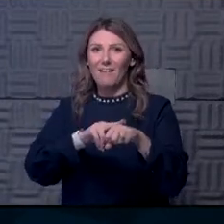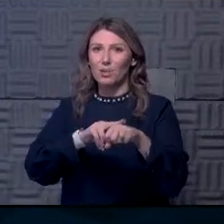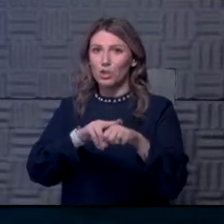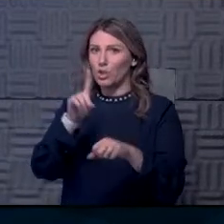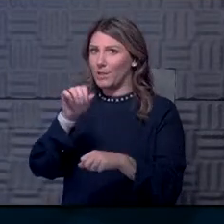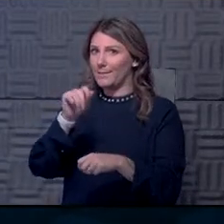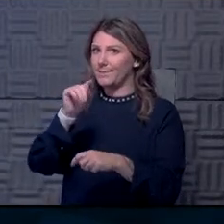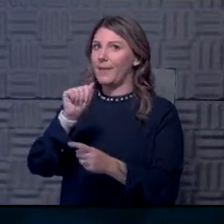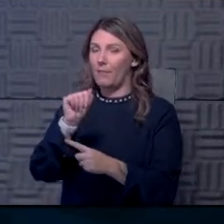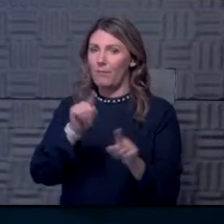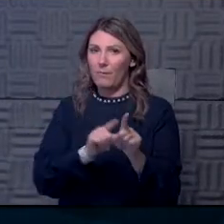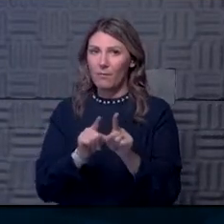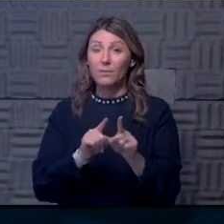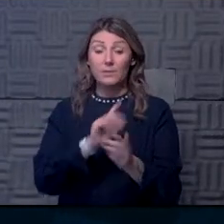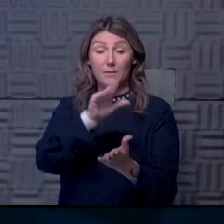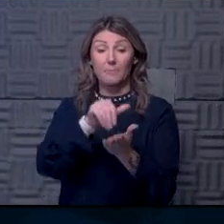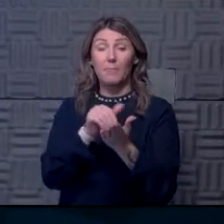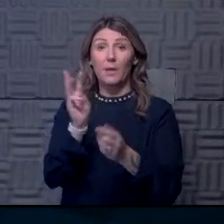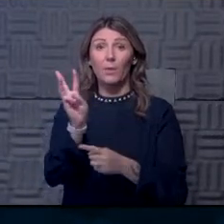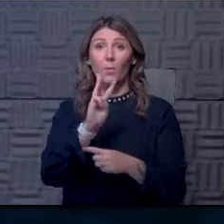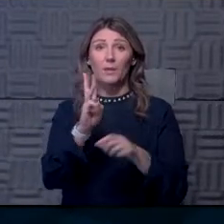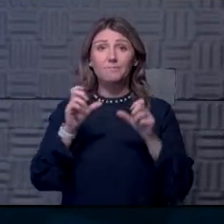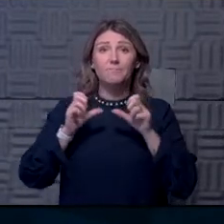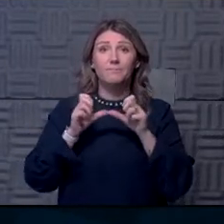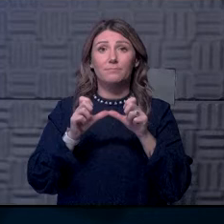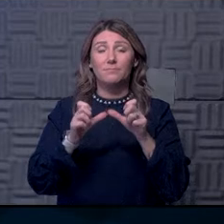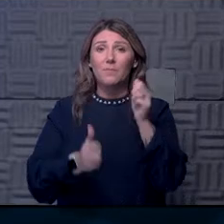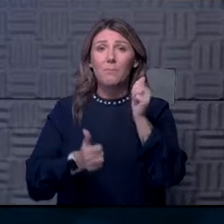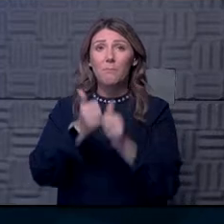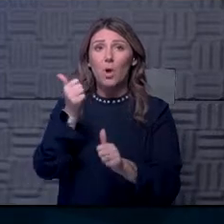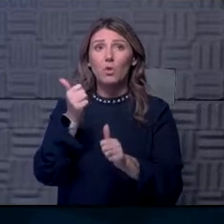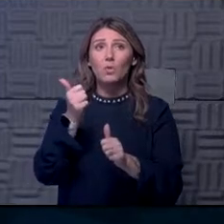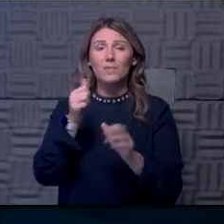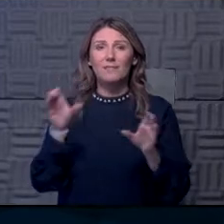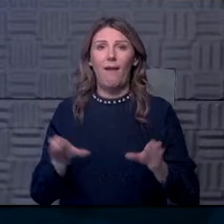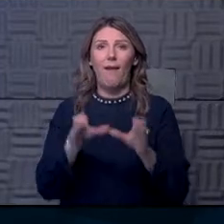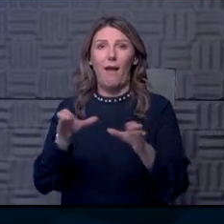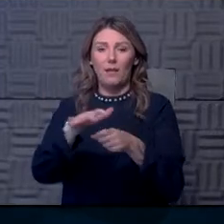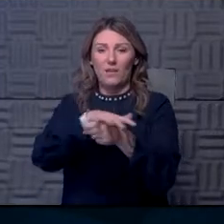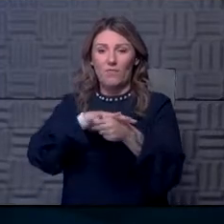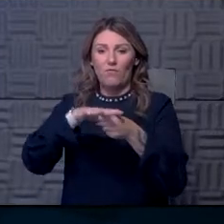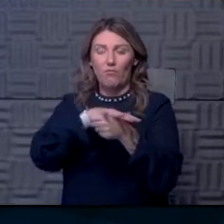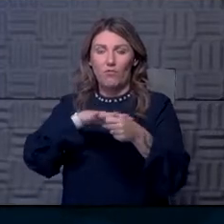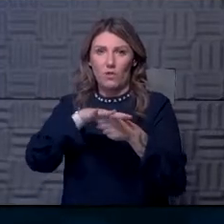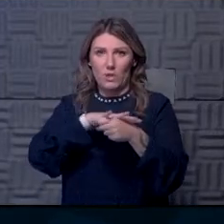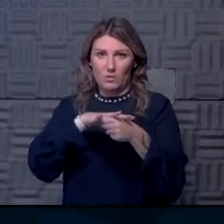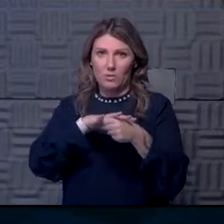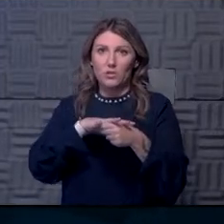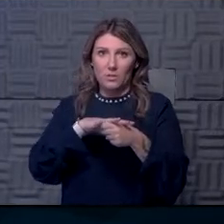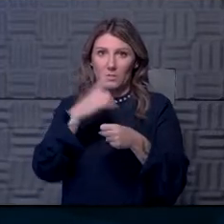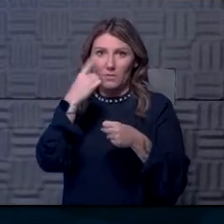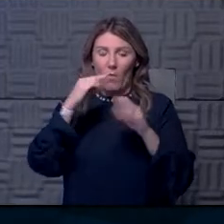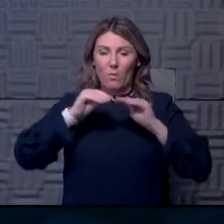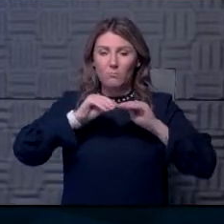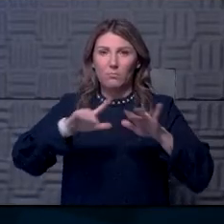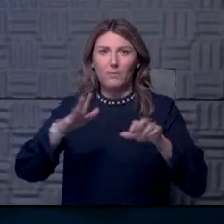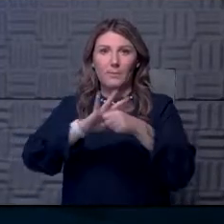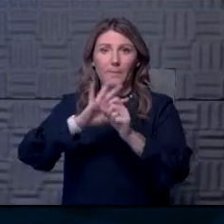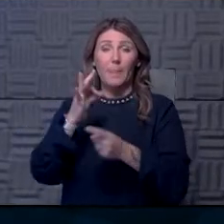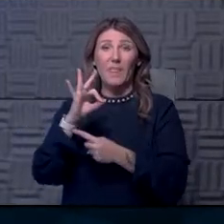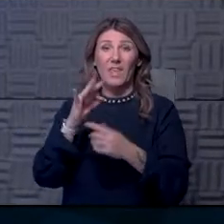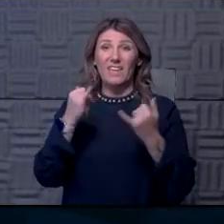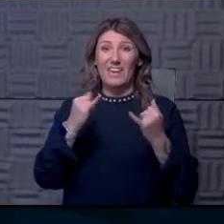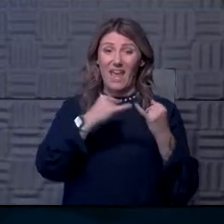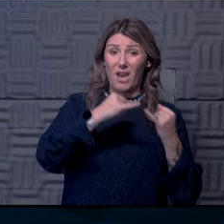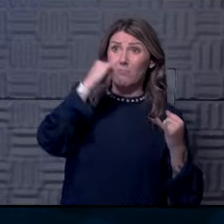The Midwest continues to be the most active region for spread with a peak rate